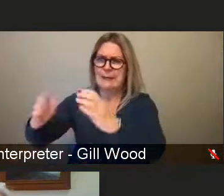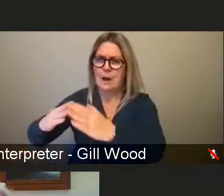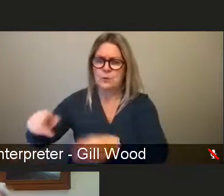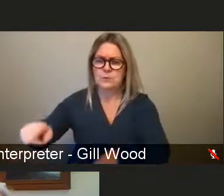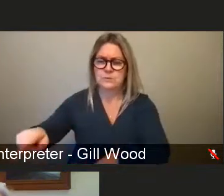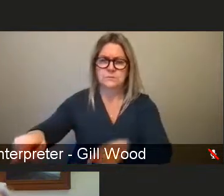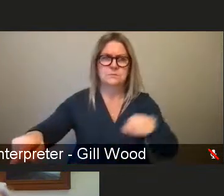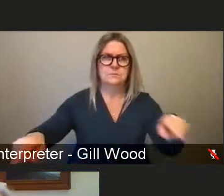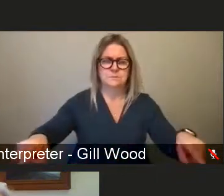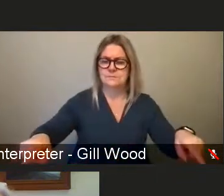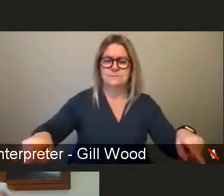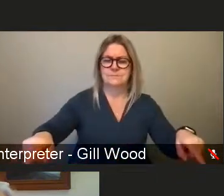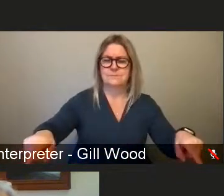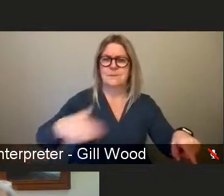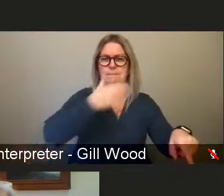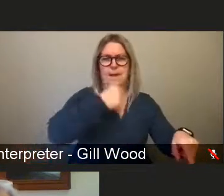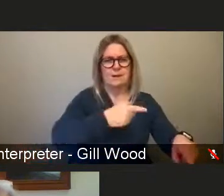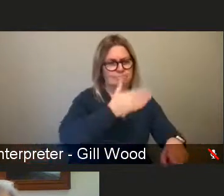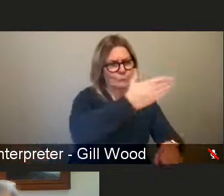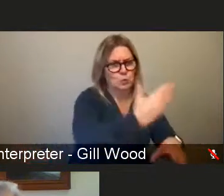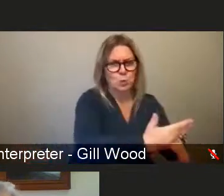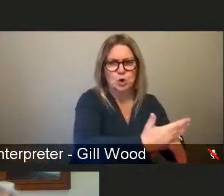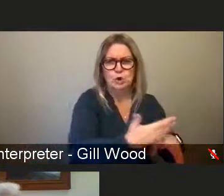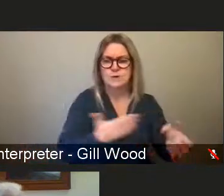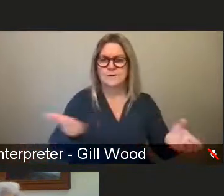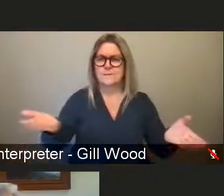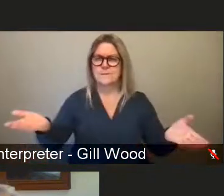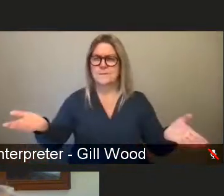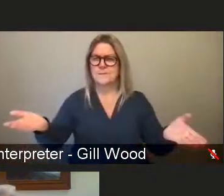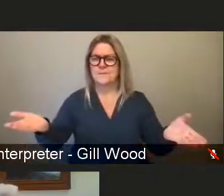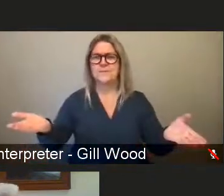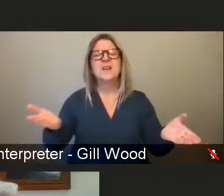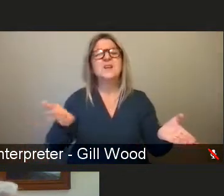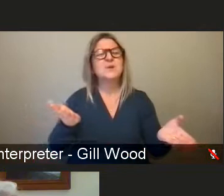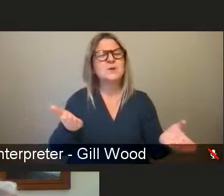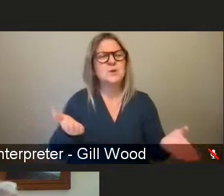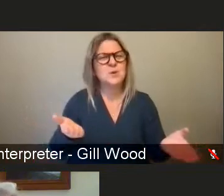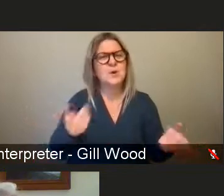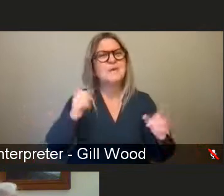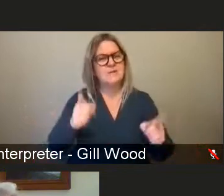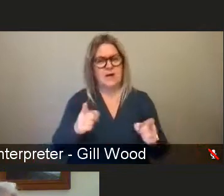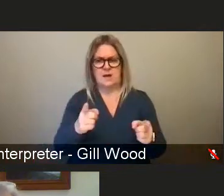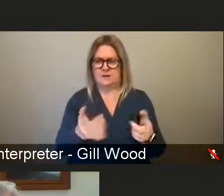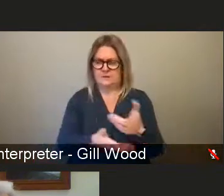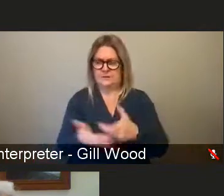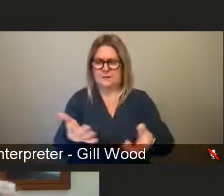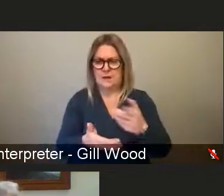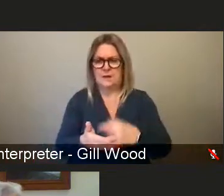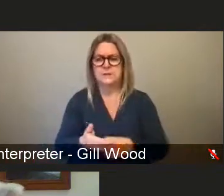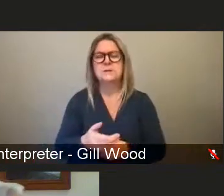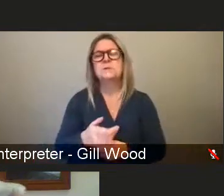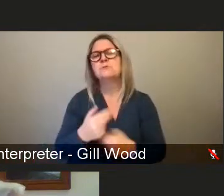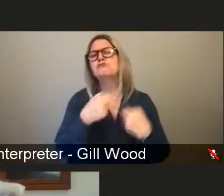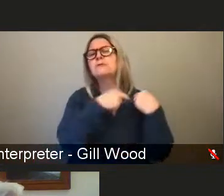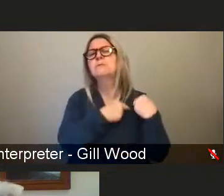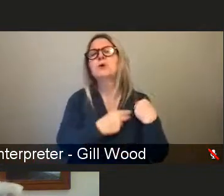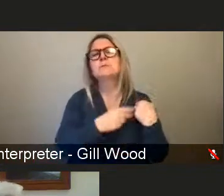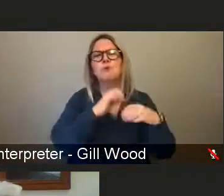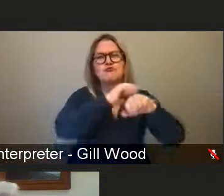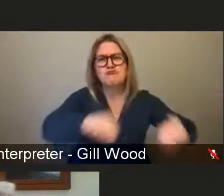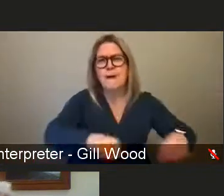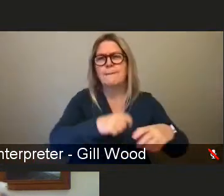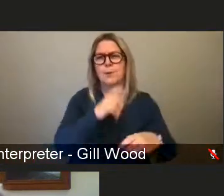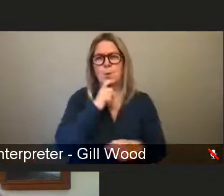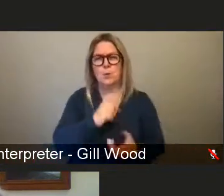about who they think is to blame for rape or who they think is, you know, who's responsible for men's violence against